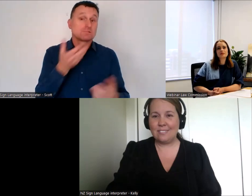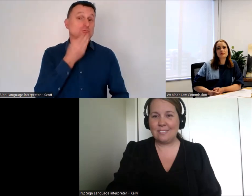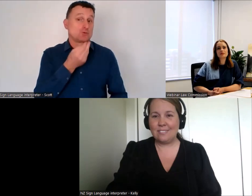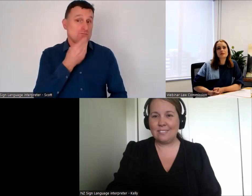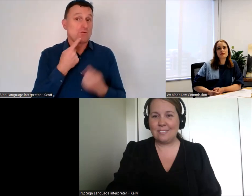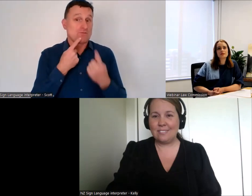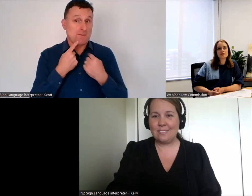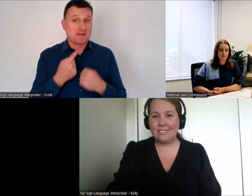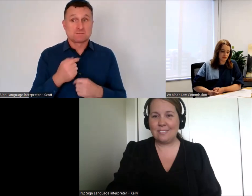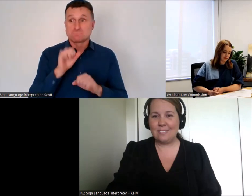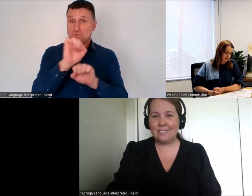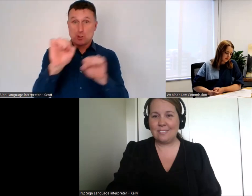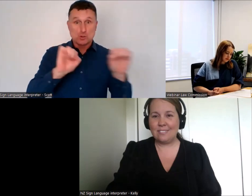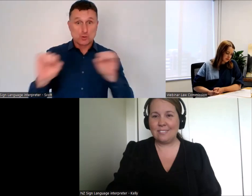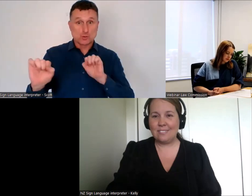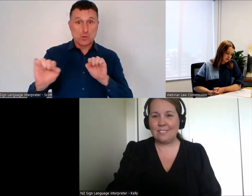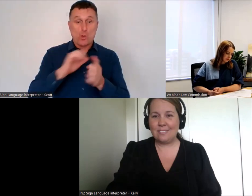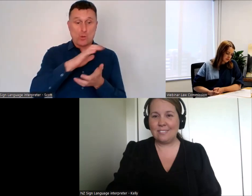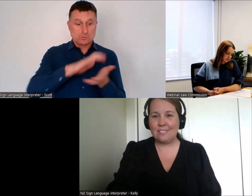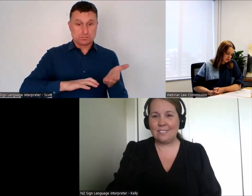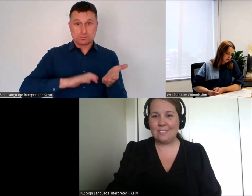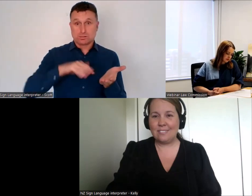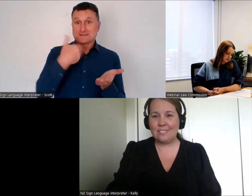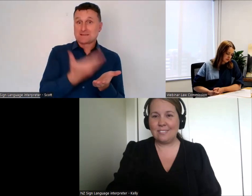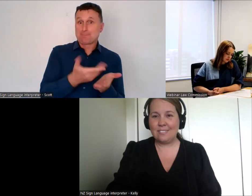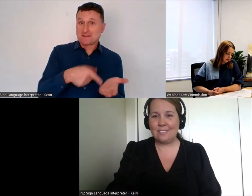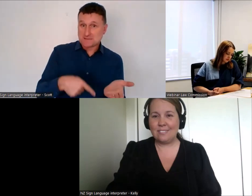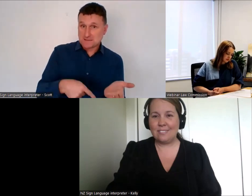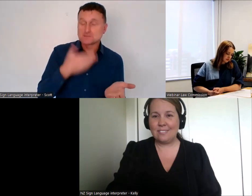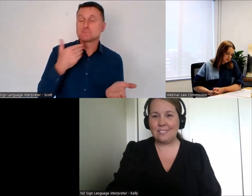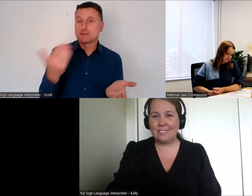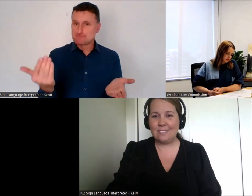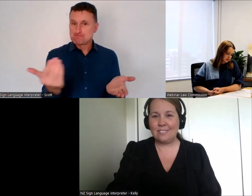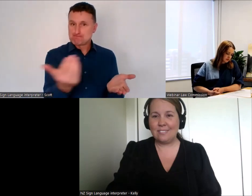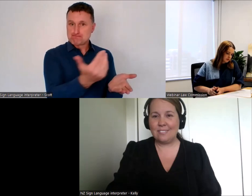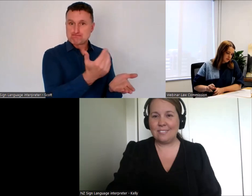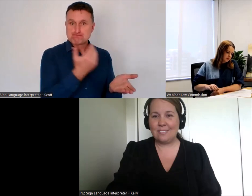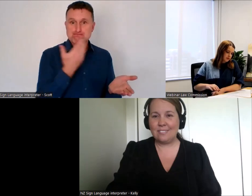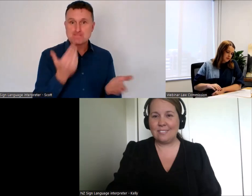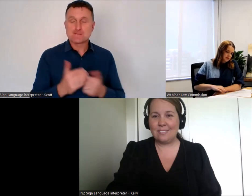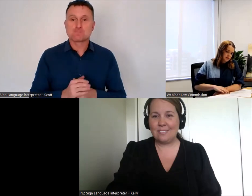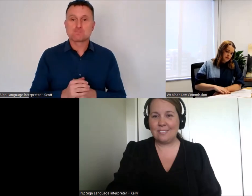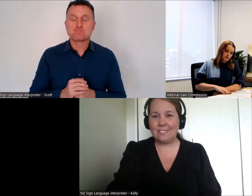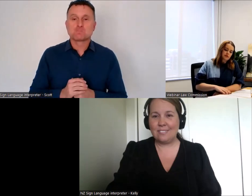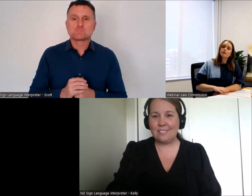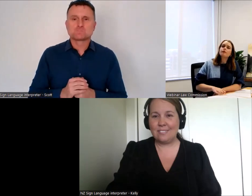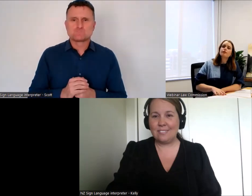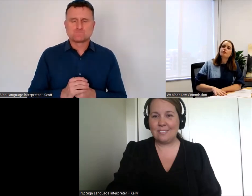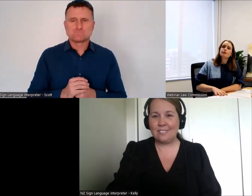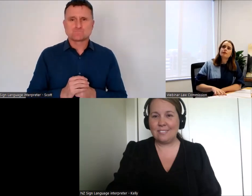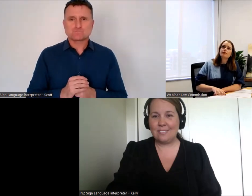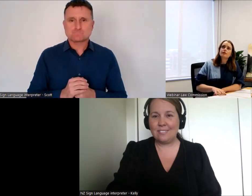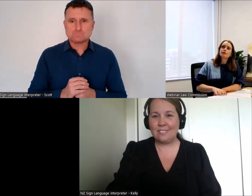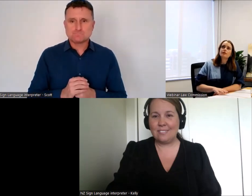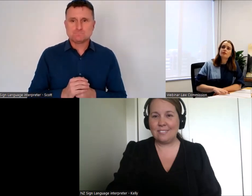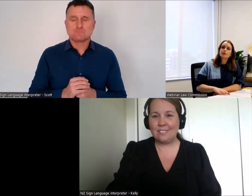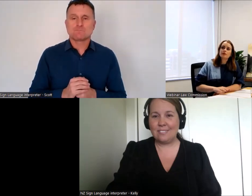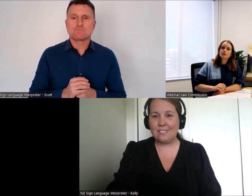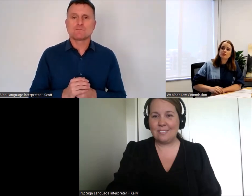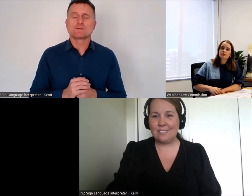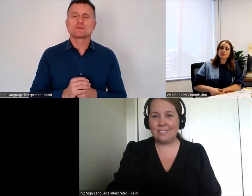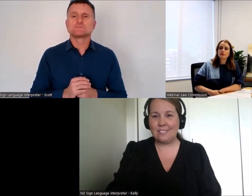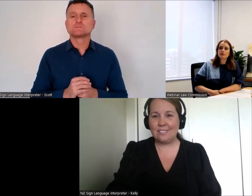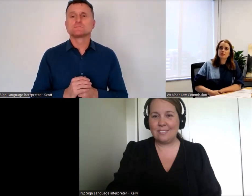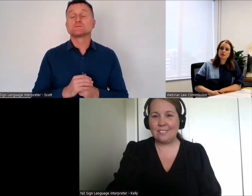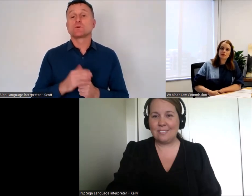for showing interest in joining us on this webinar. Just a couple of things, a